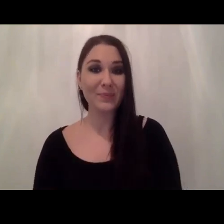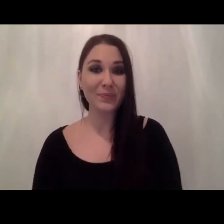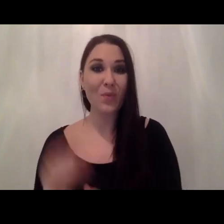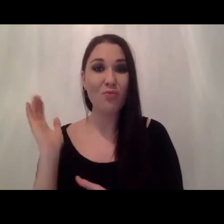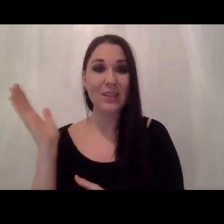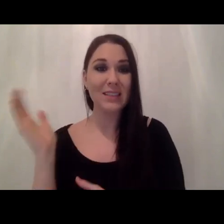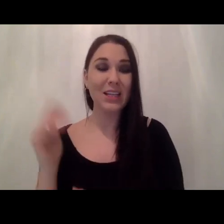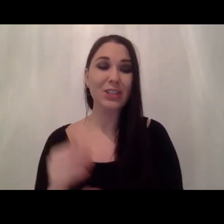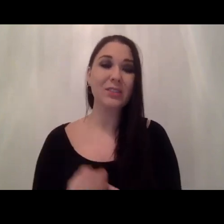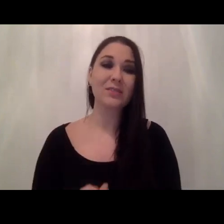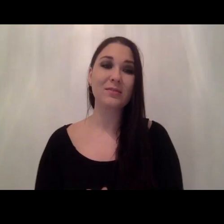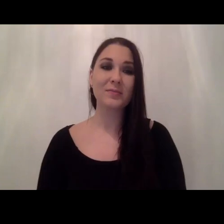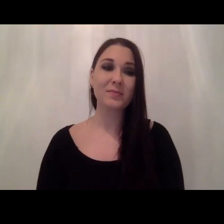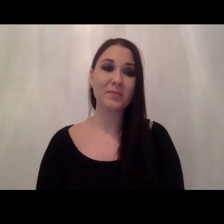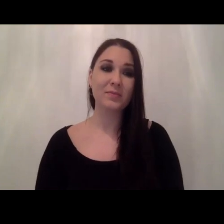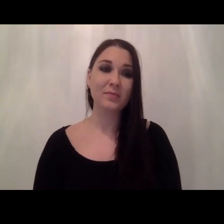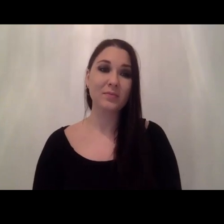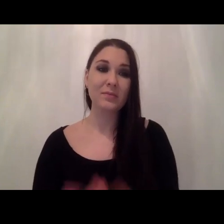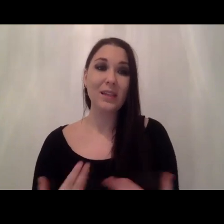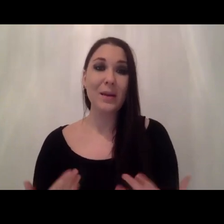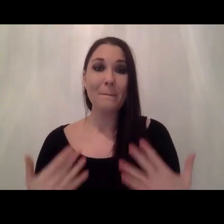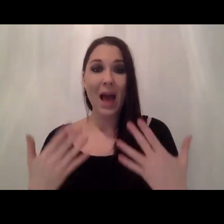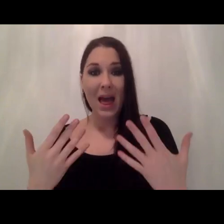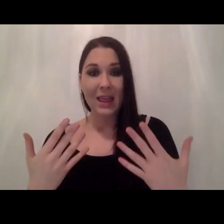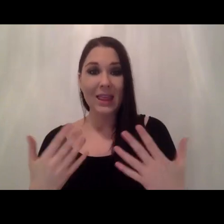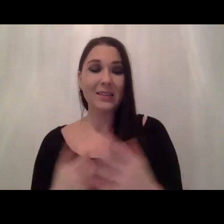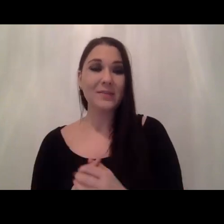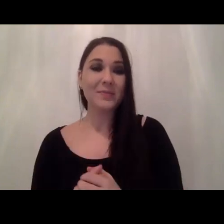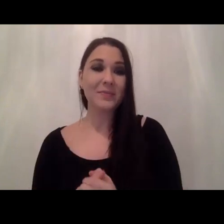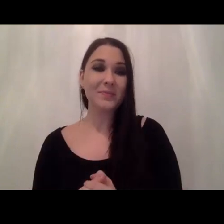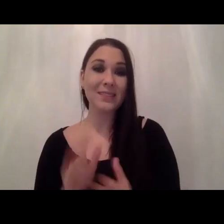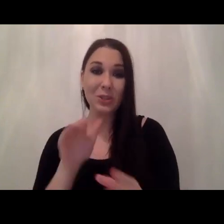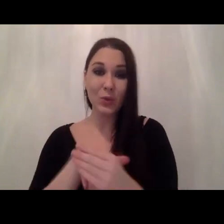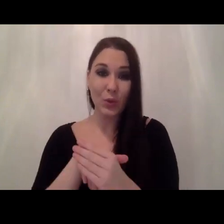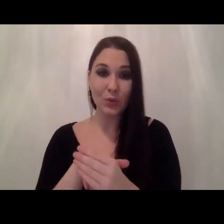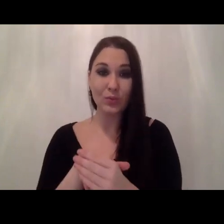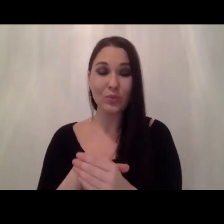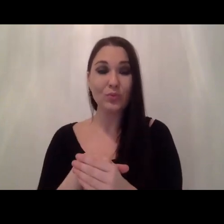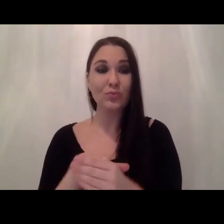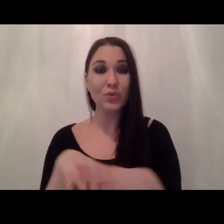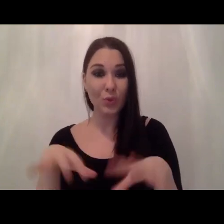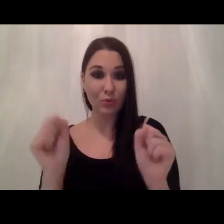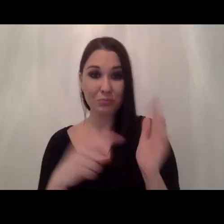uh math and technical stuff so uh let's go for it